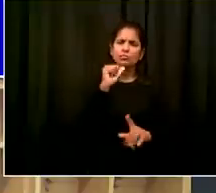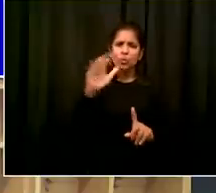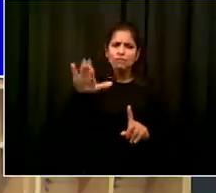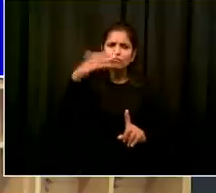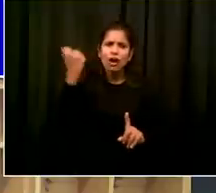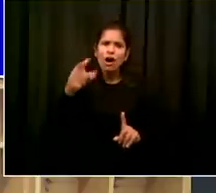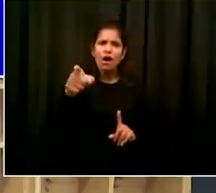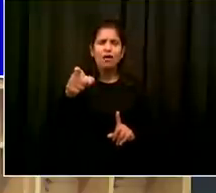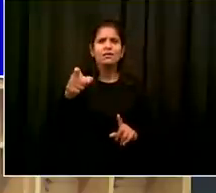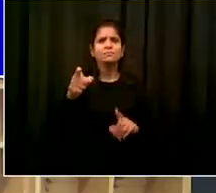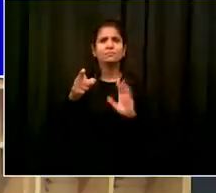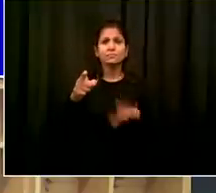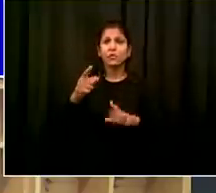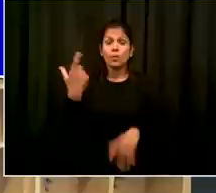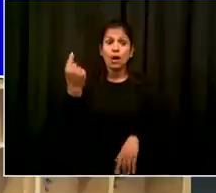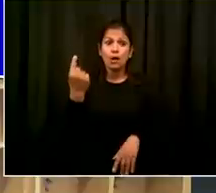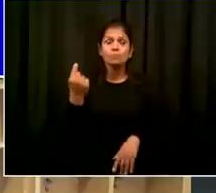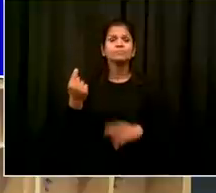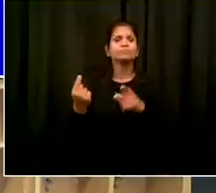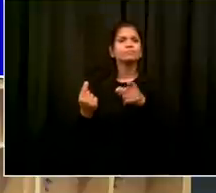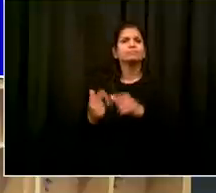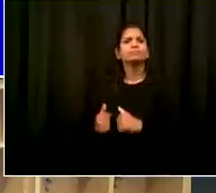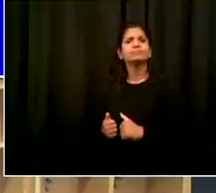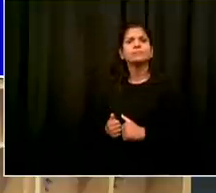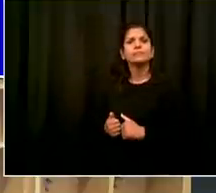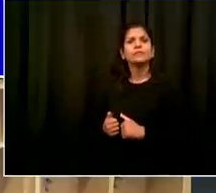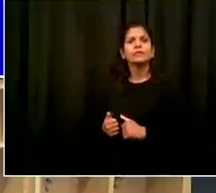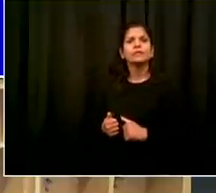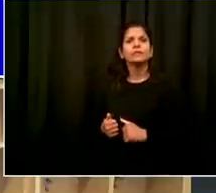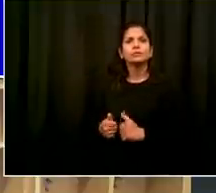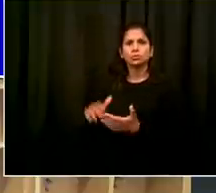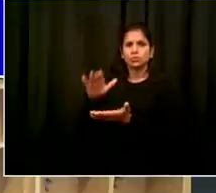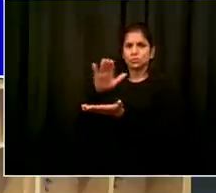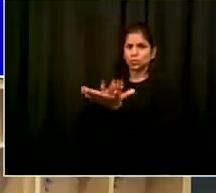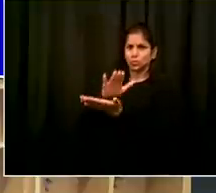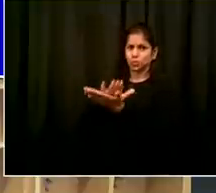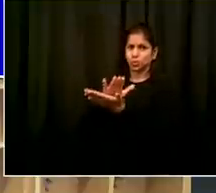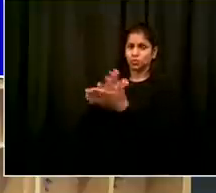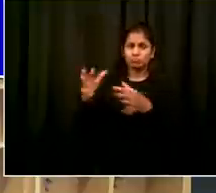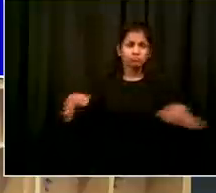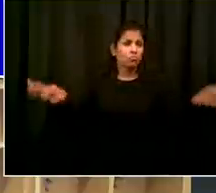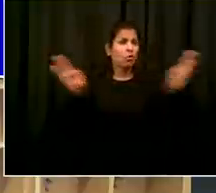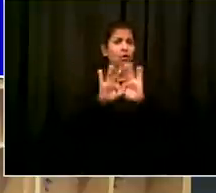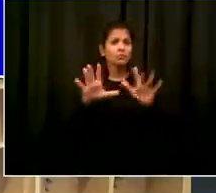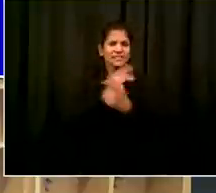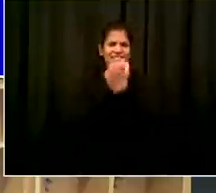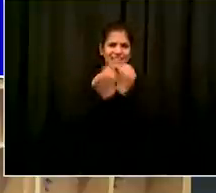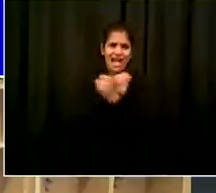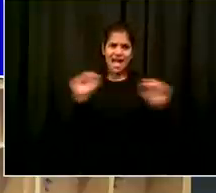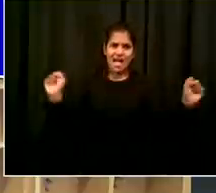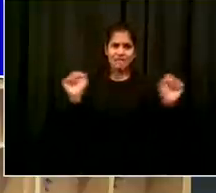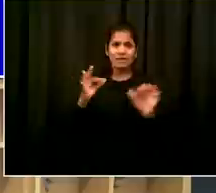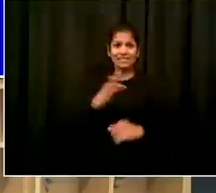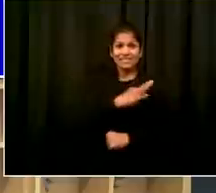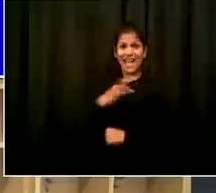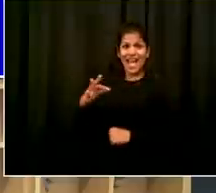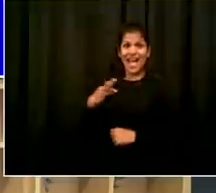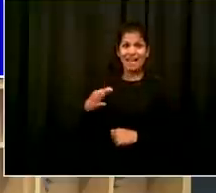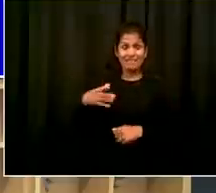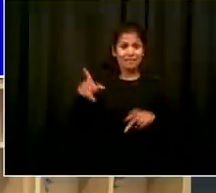our school safety agents everyone that works for school safety thank you you played a crucial role yesterday